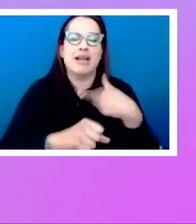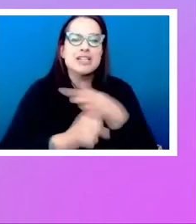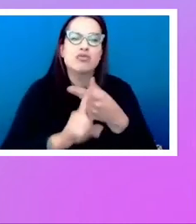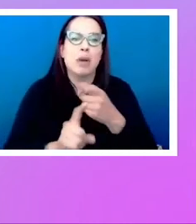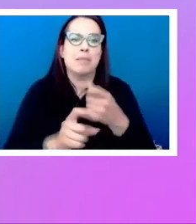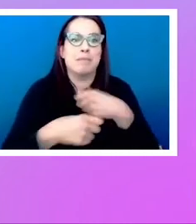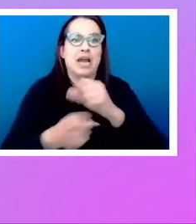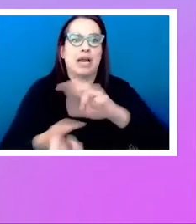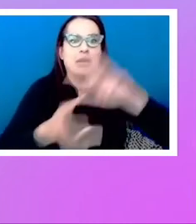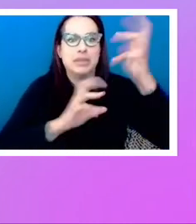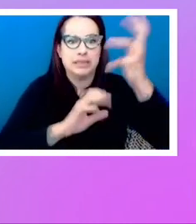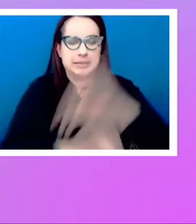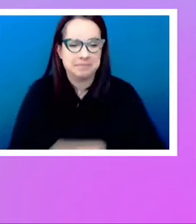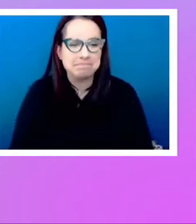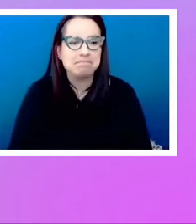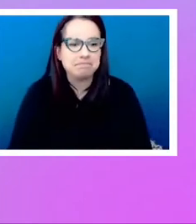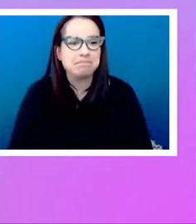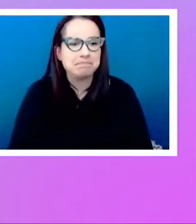mess.